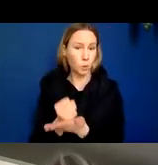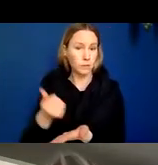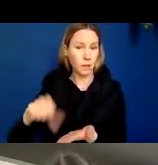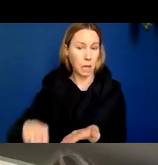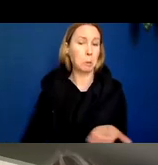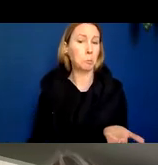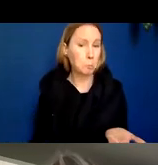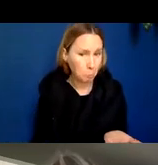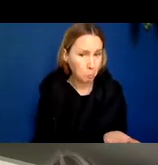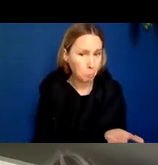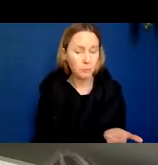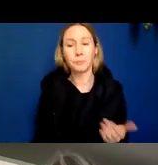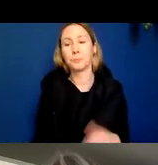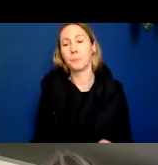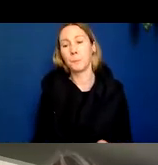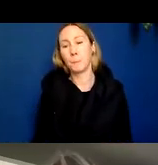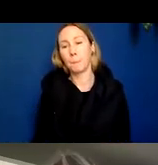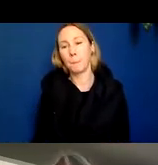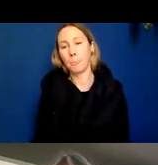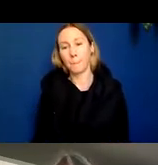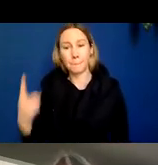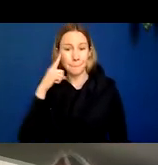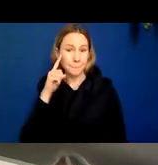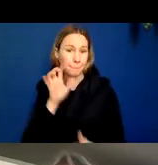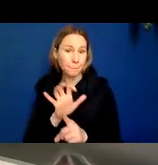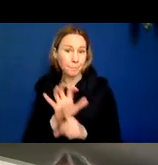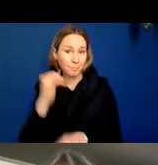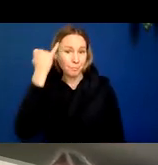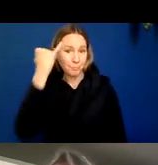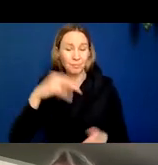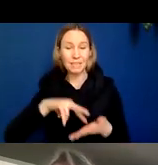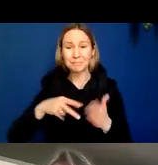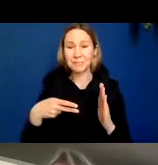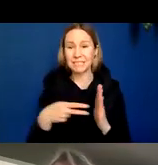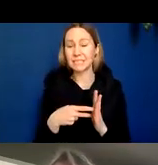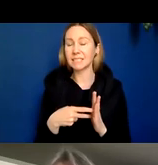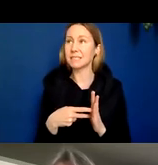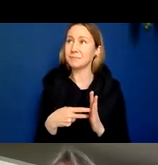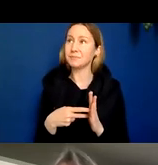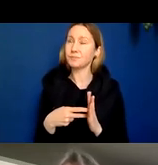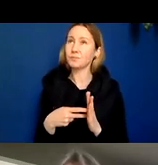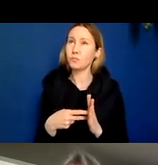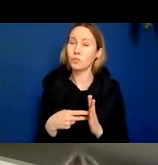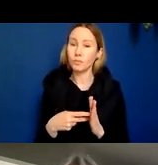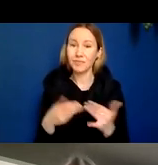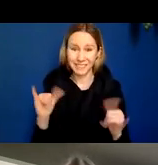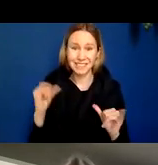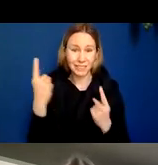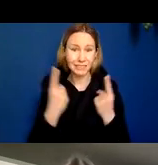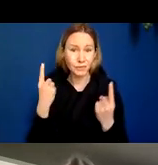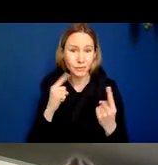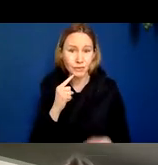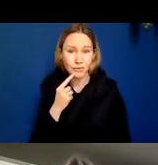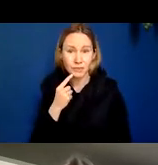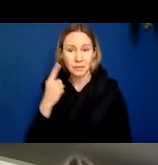I think it's a popular idea that that means that they are still seriously considering some